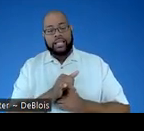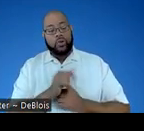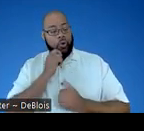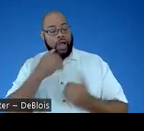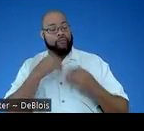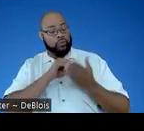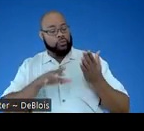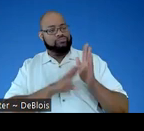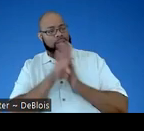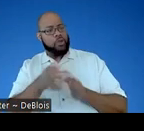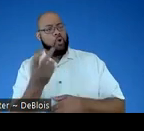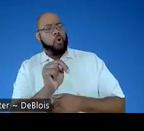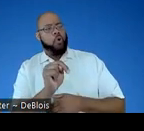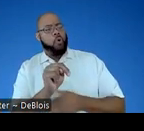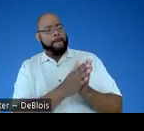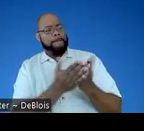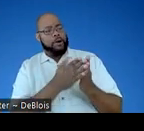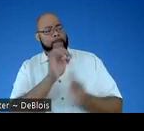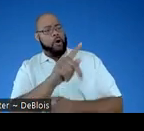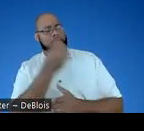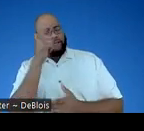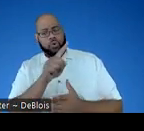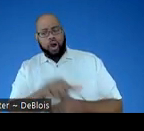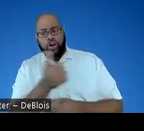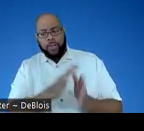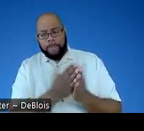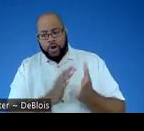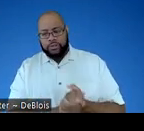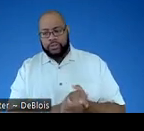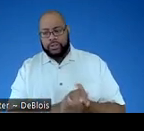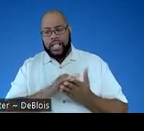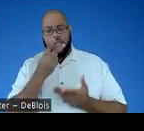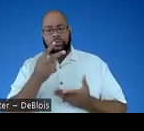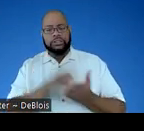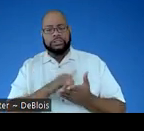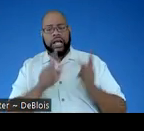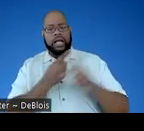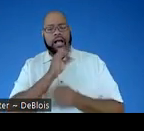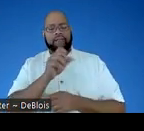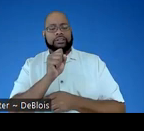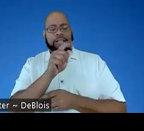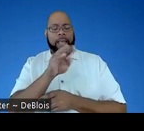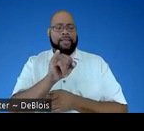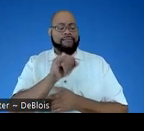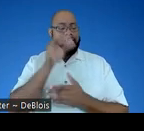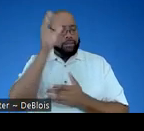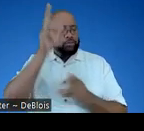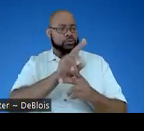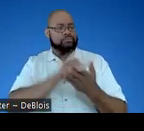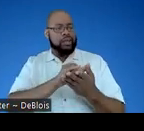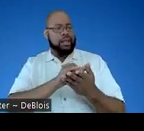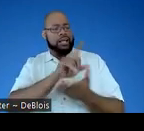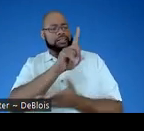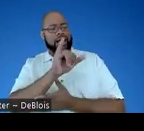put together their own bookmark for another book that that looks at these kinds of STEMI concepts using the dialogic